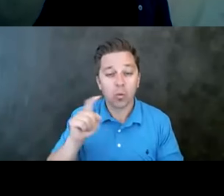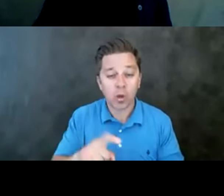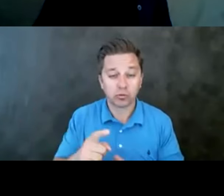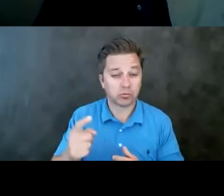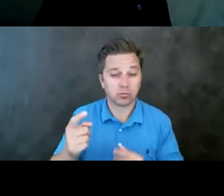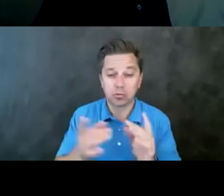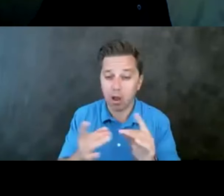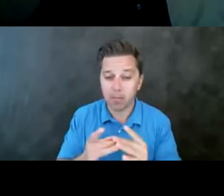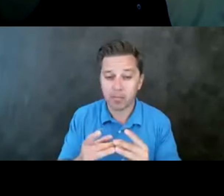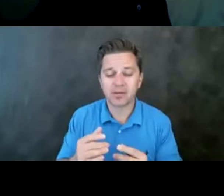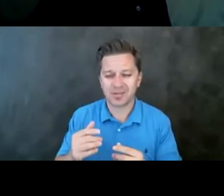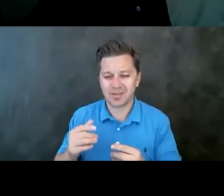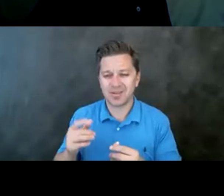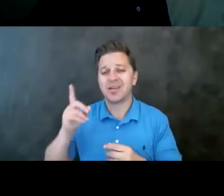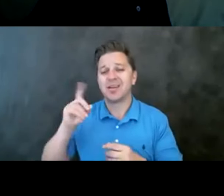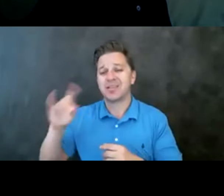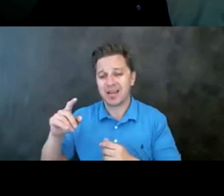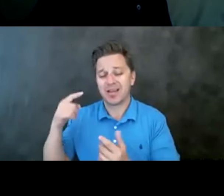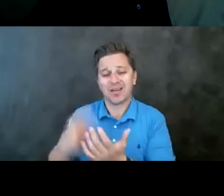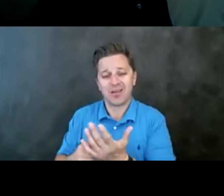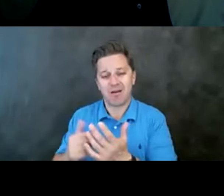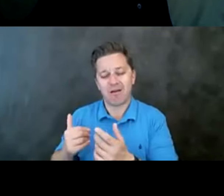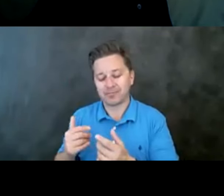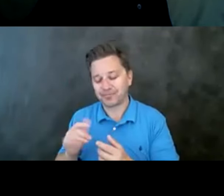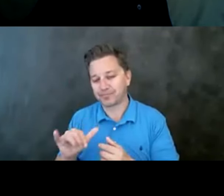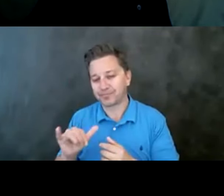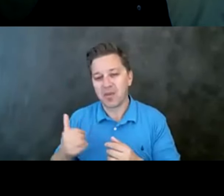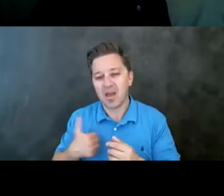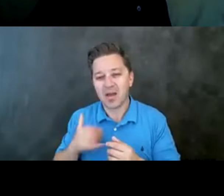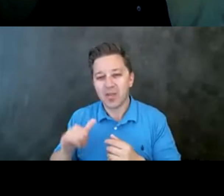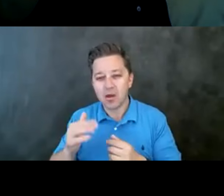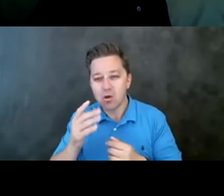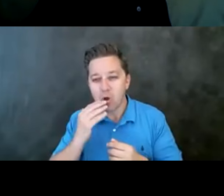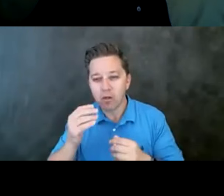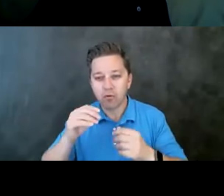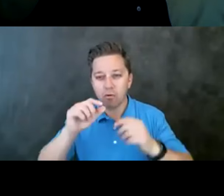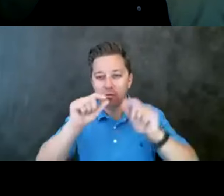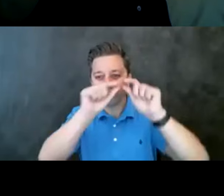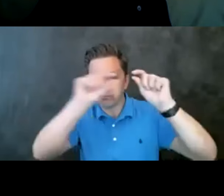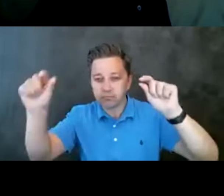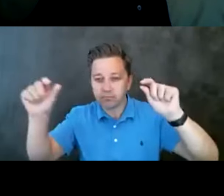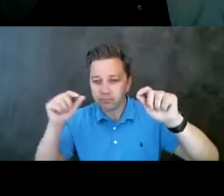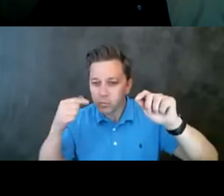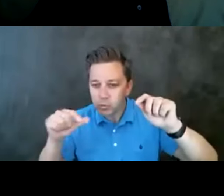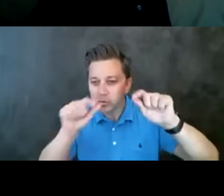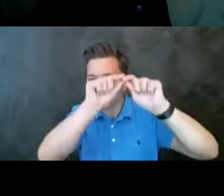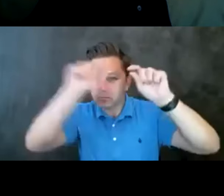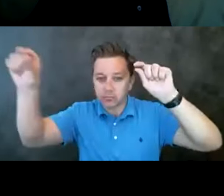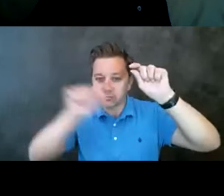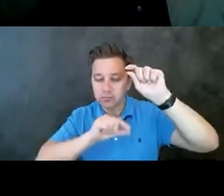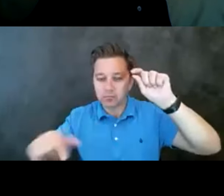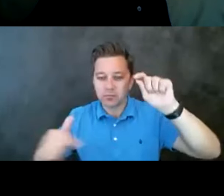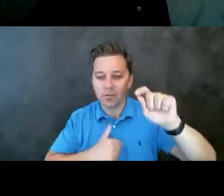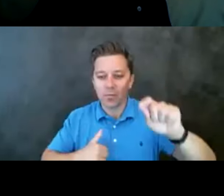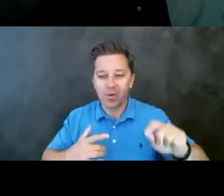did talk a little bit, we have this colorful bar on the top and the bottom, which we like, but